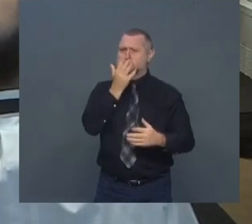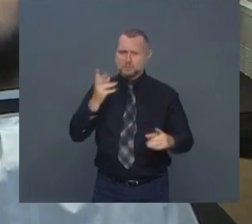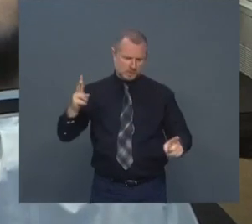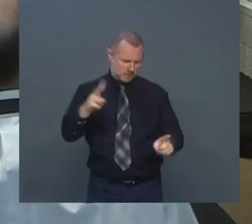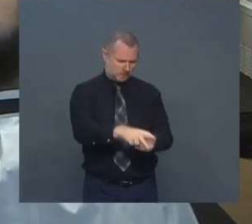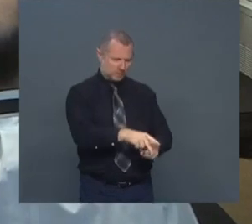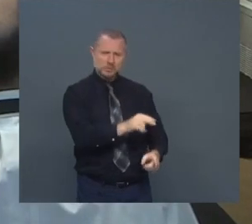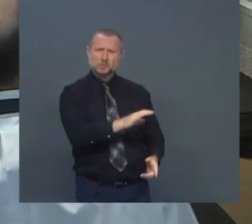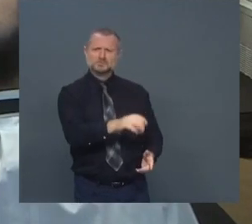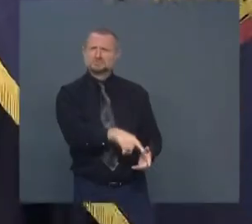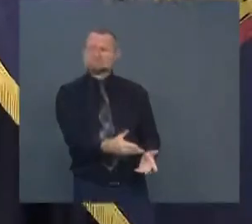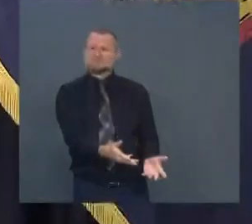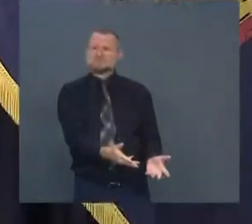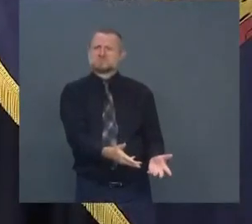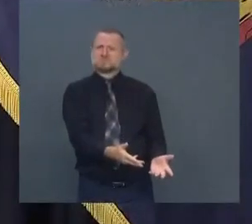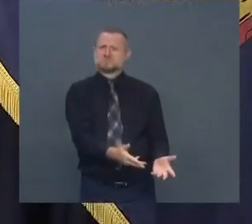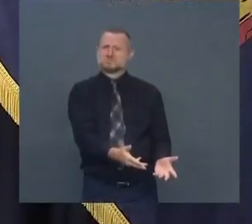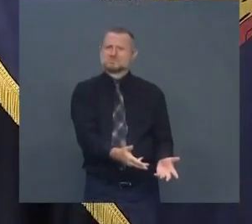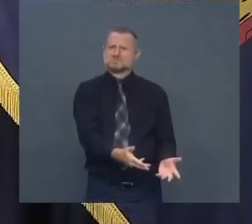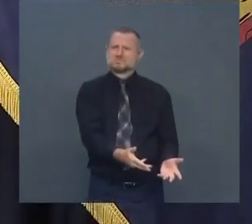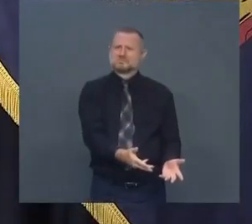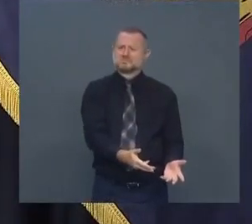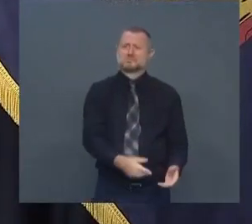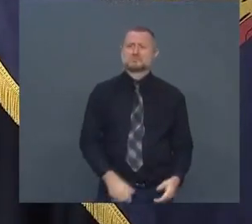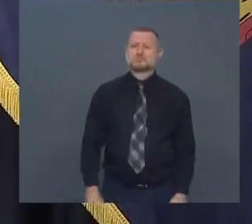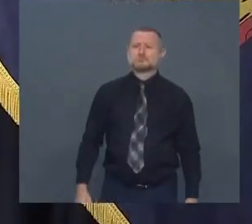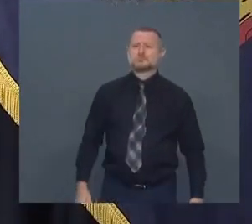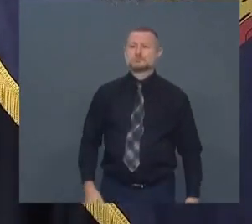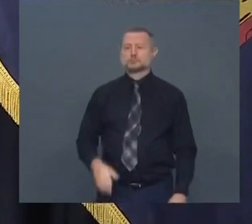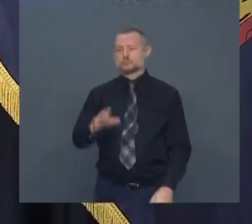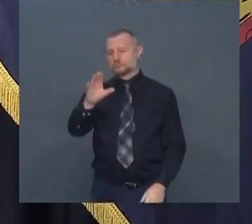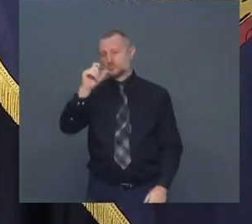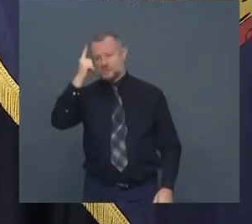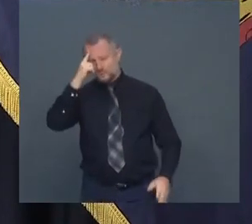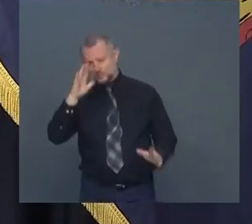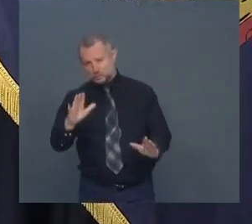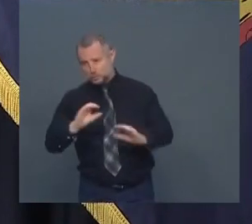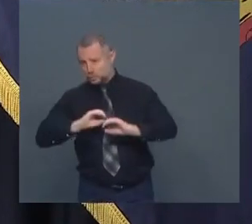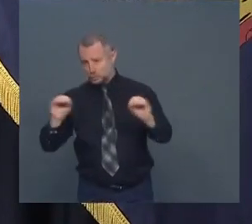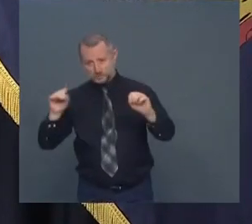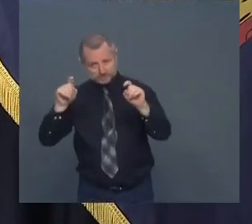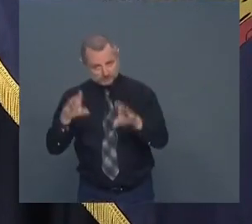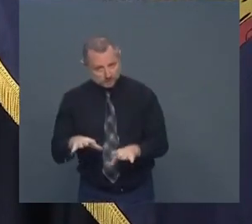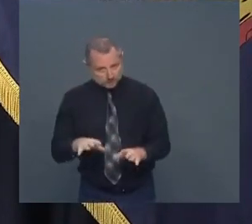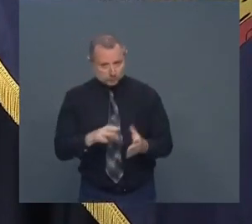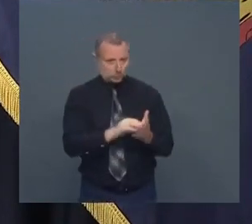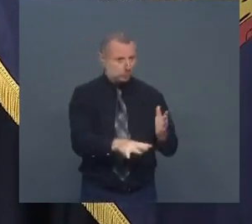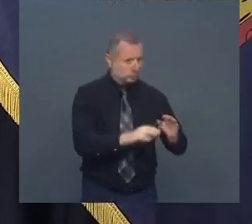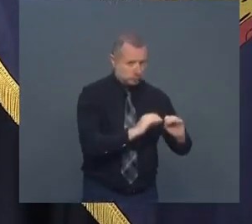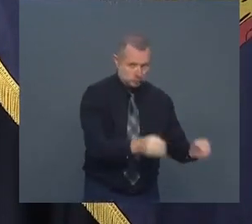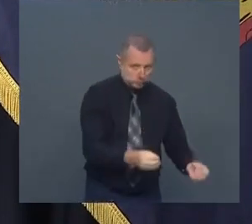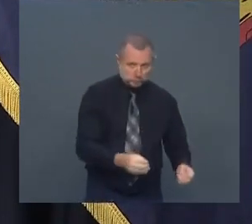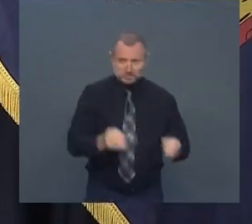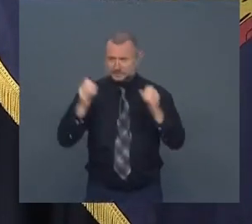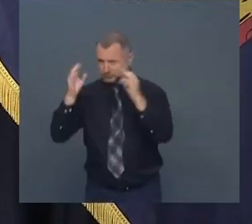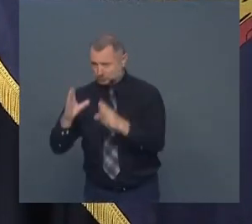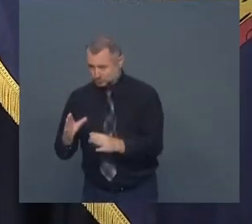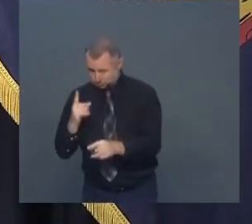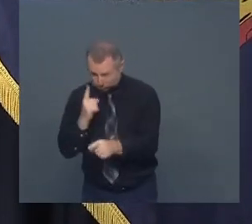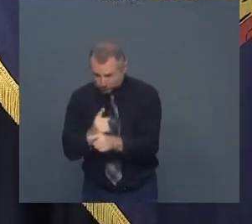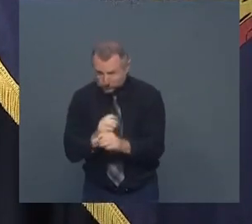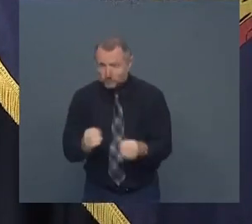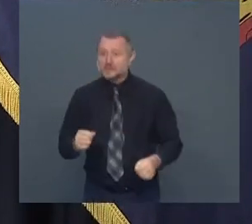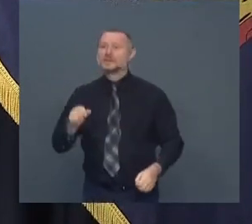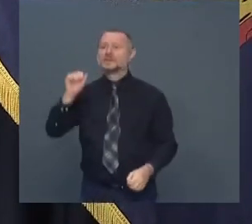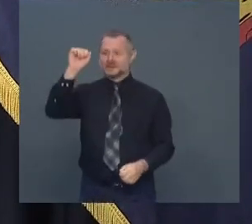place until October there's no testing by of students or teachers it's optional